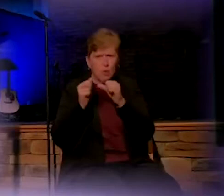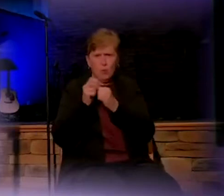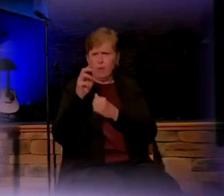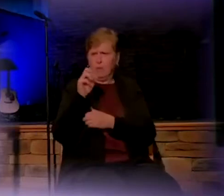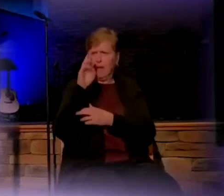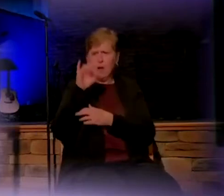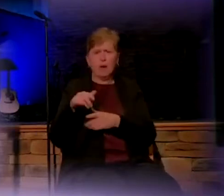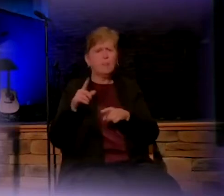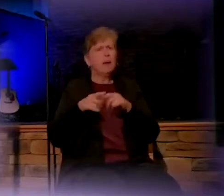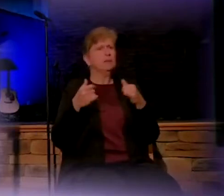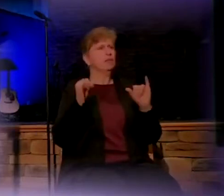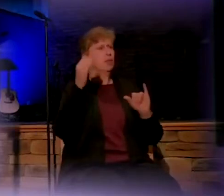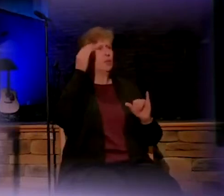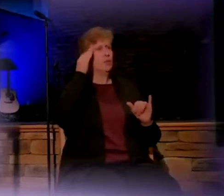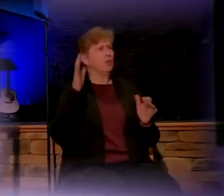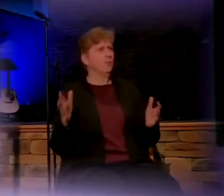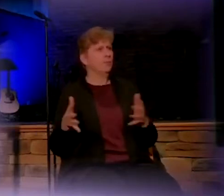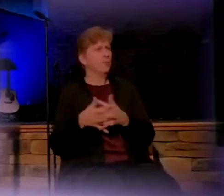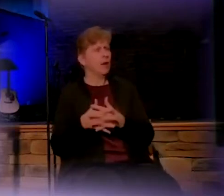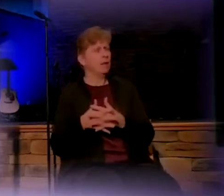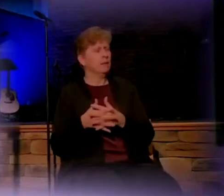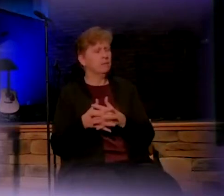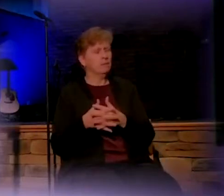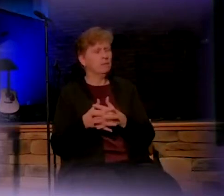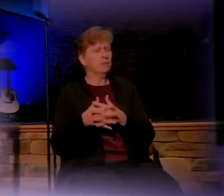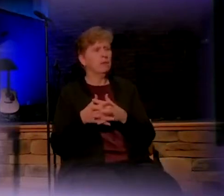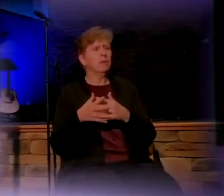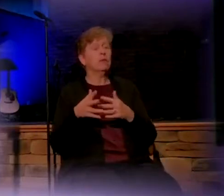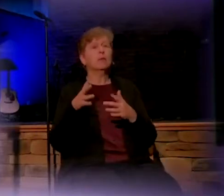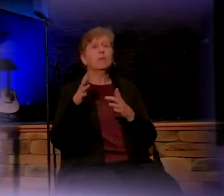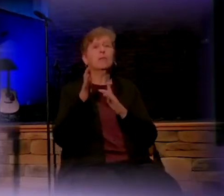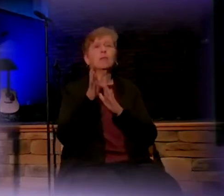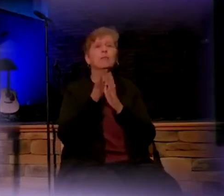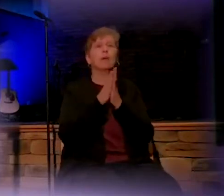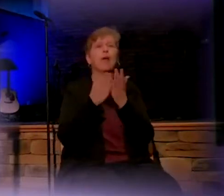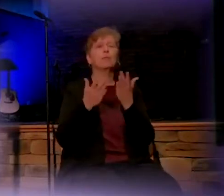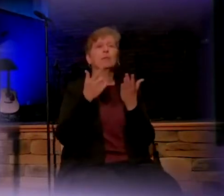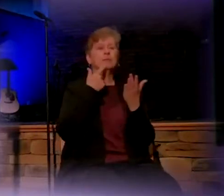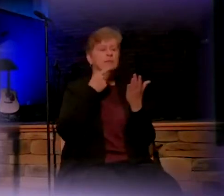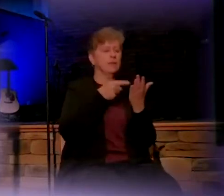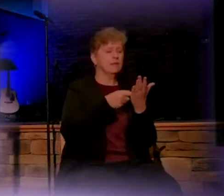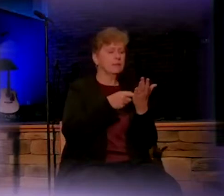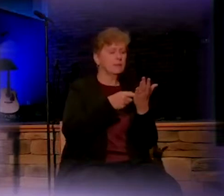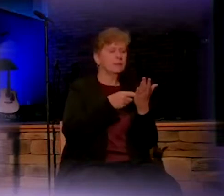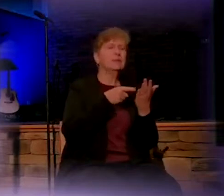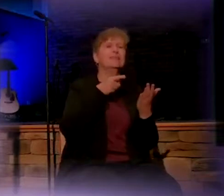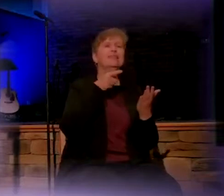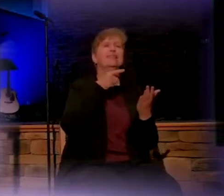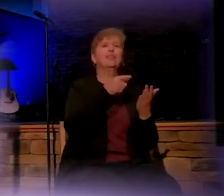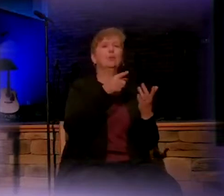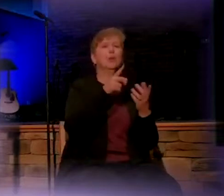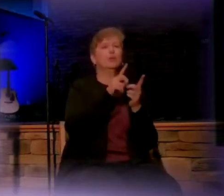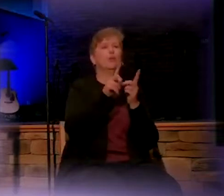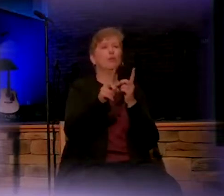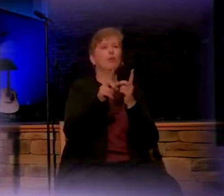she was pregnant. And the Bible says he would divorce her quietly.